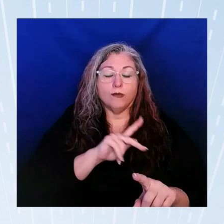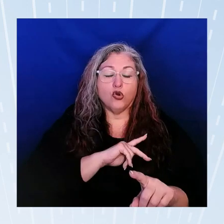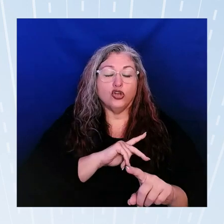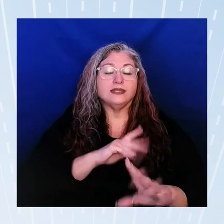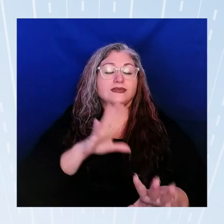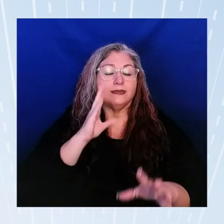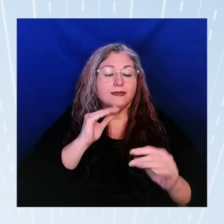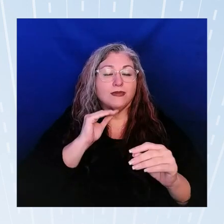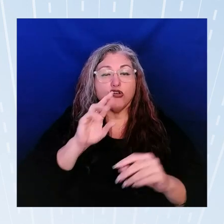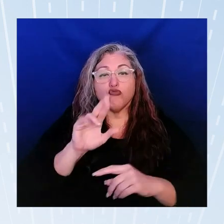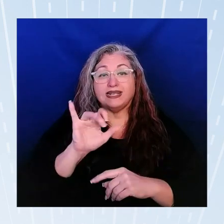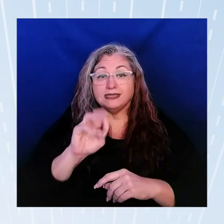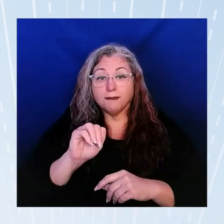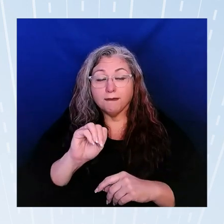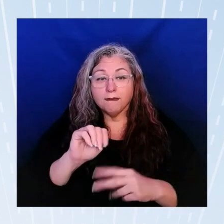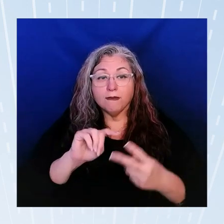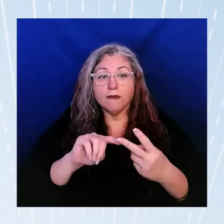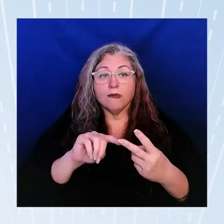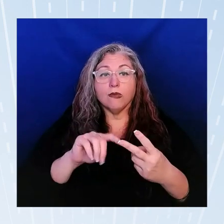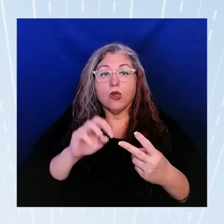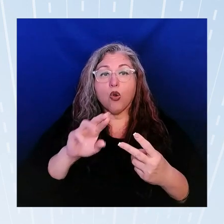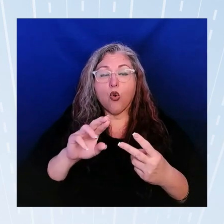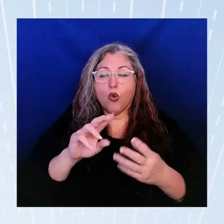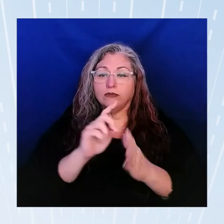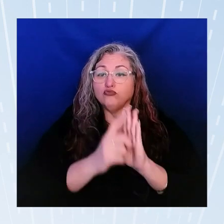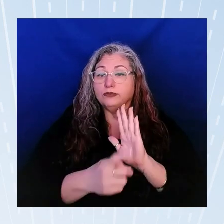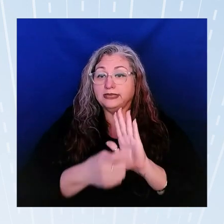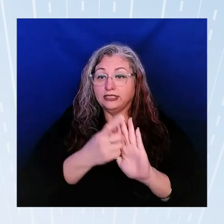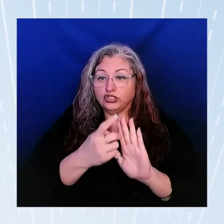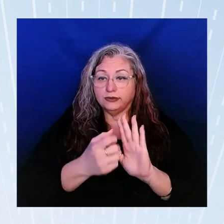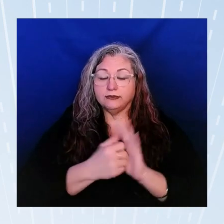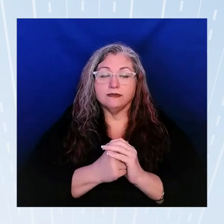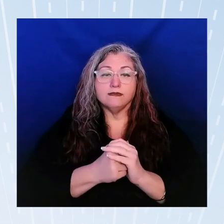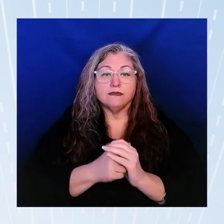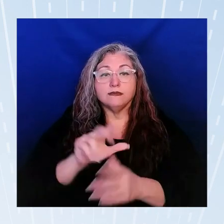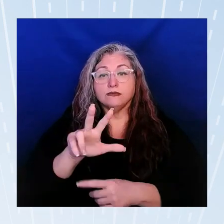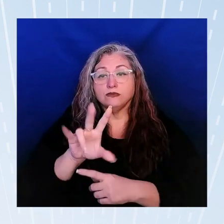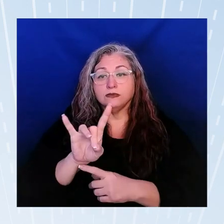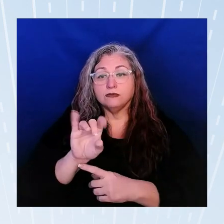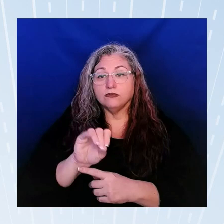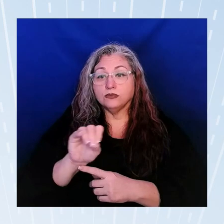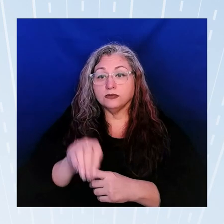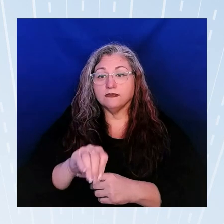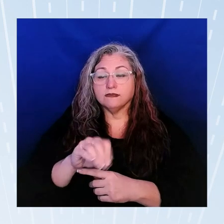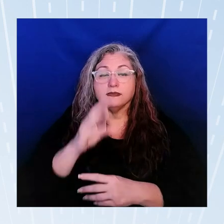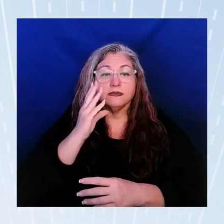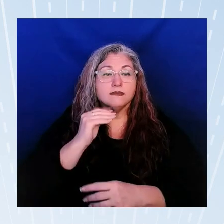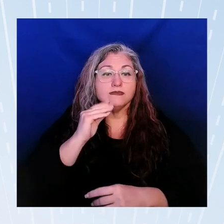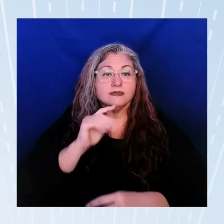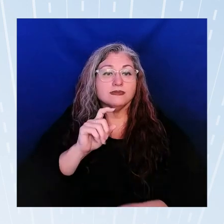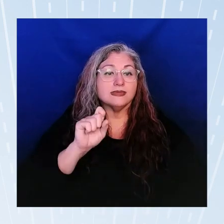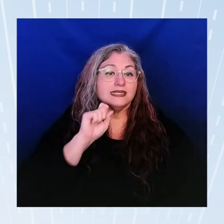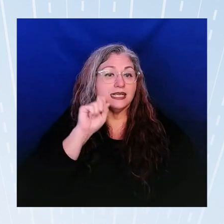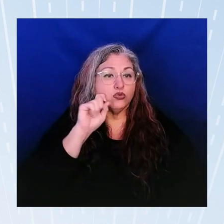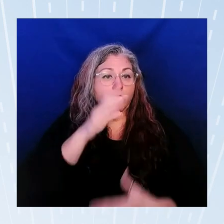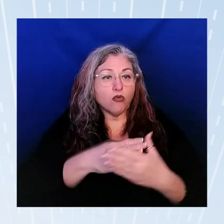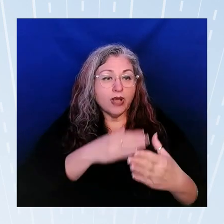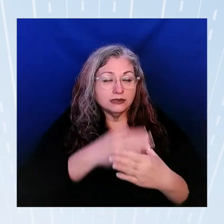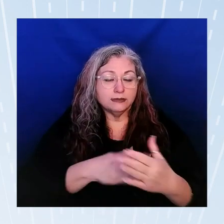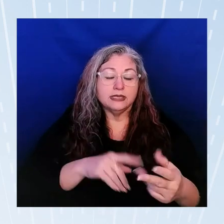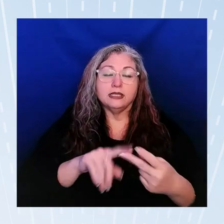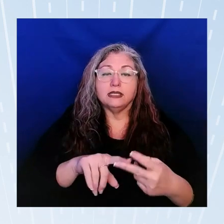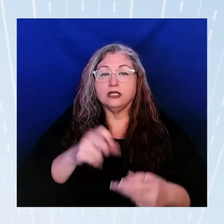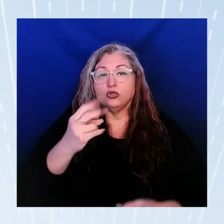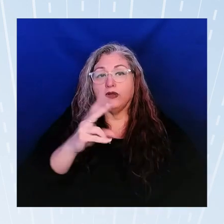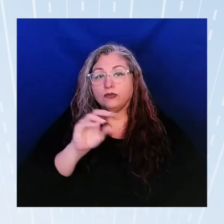racism and or discrimination 38 percent report experiencing sexual harassment and 12